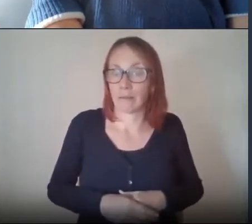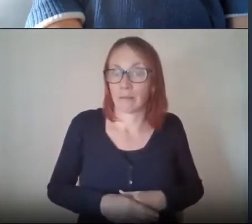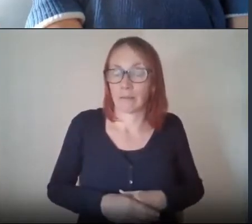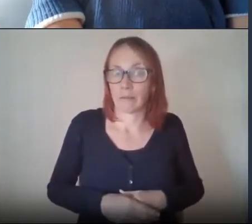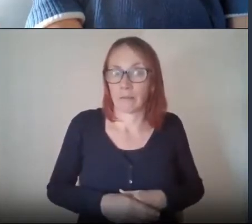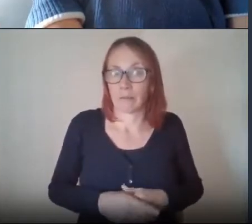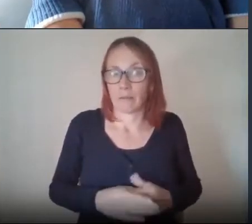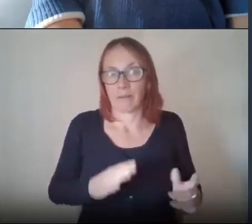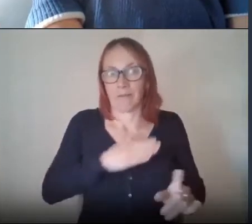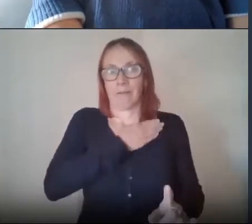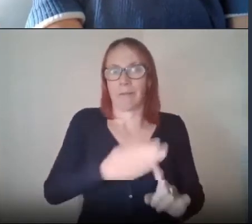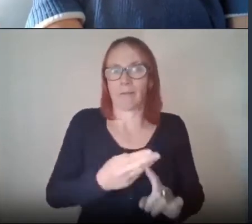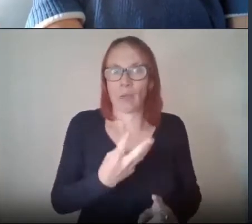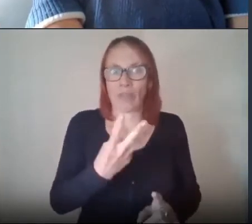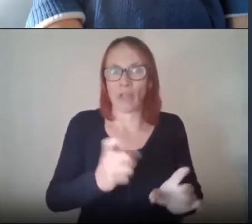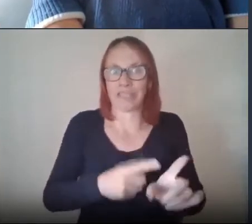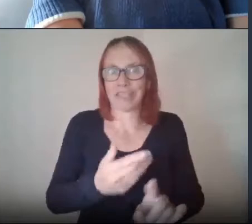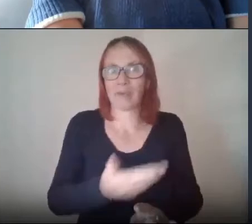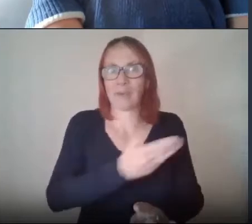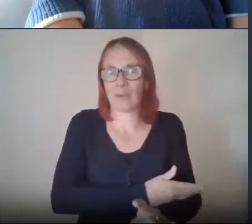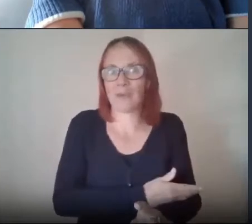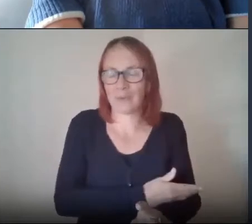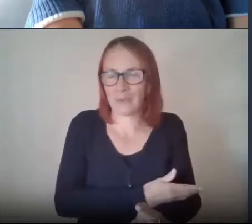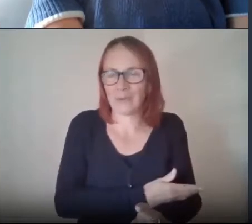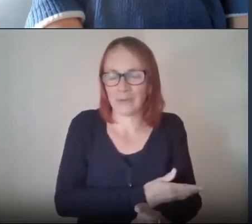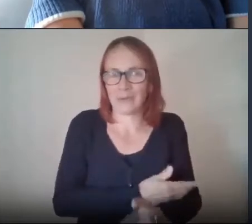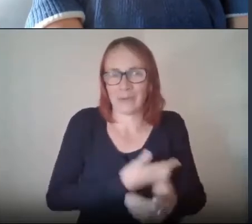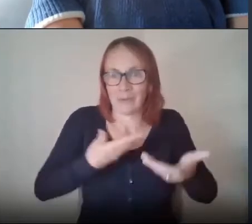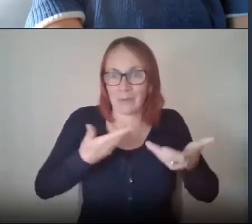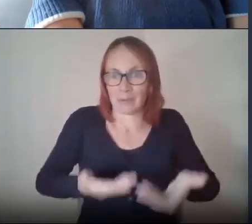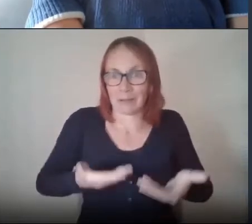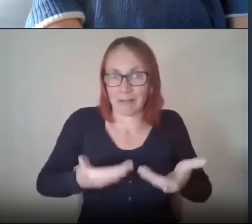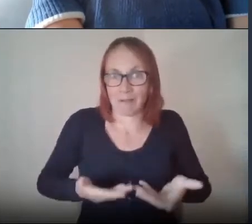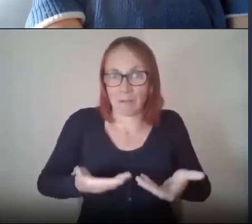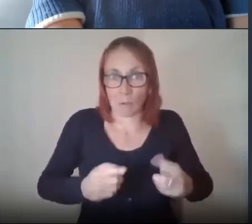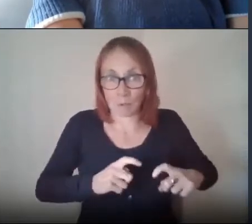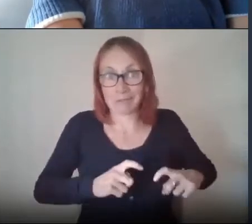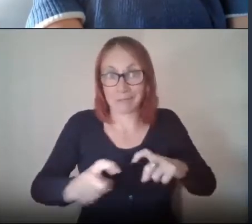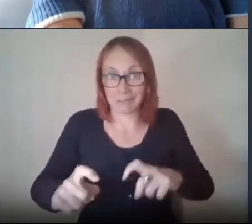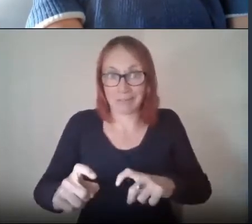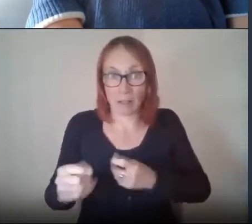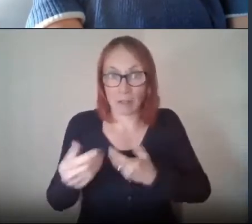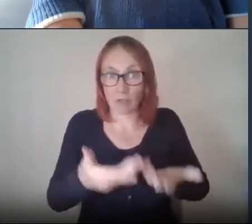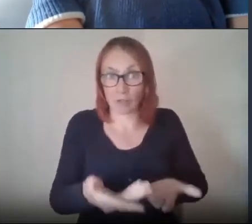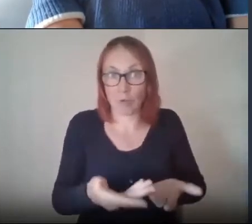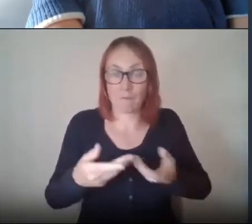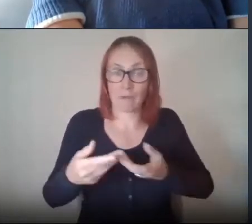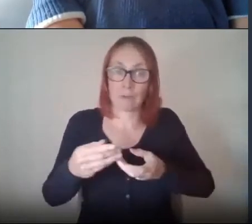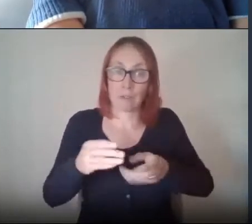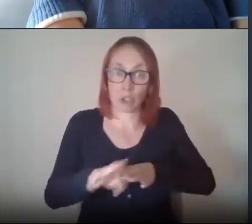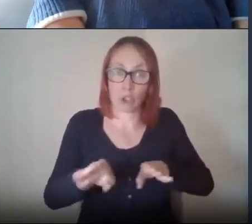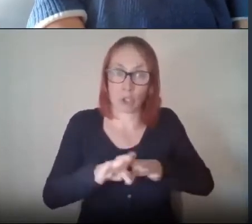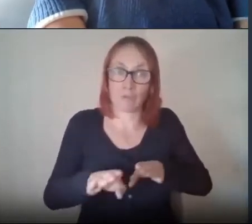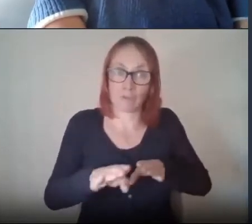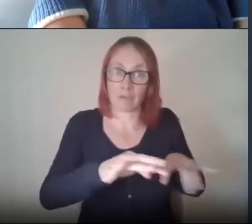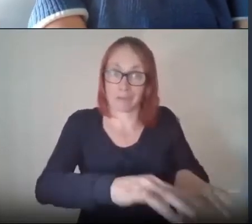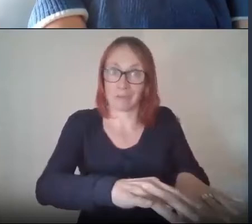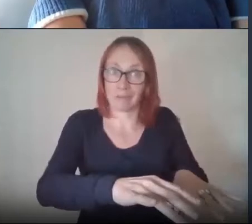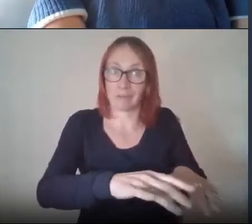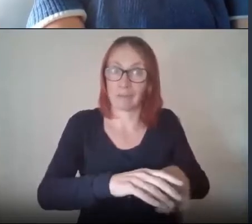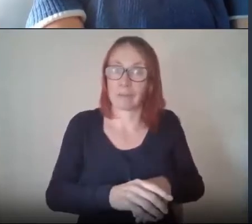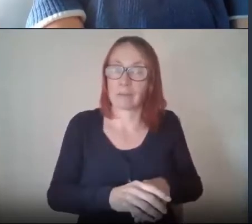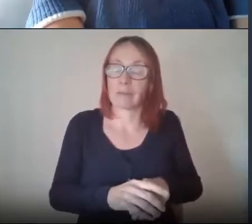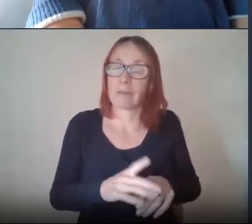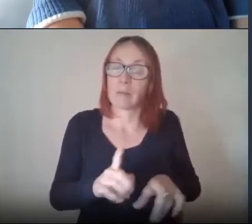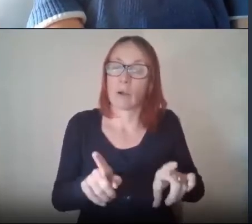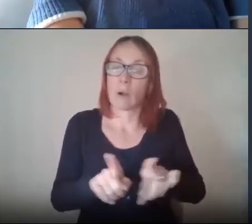years and we still deliver some of our services and training from here but we also